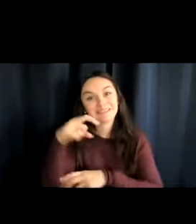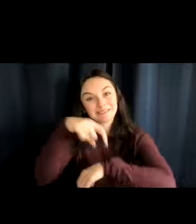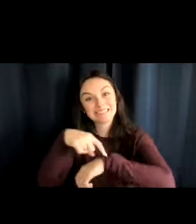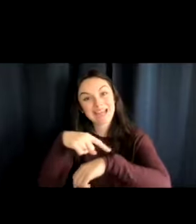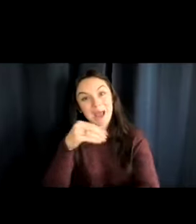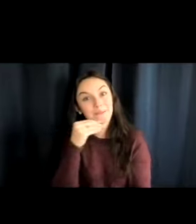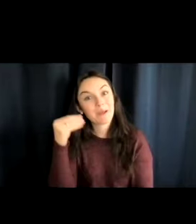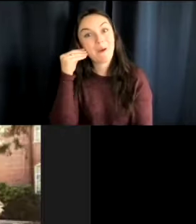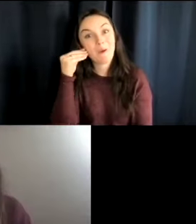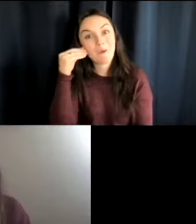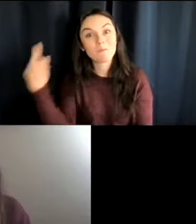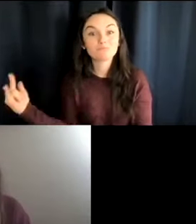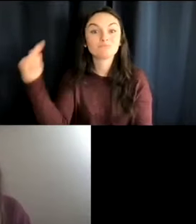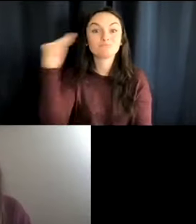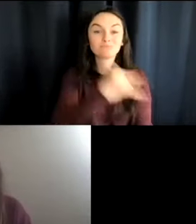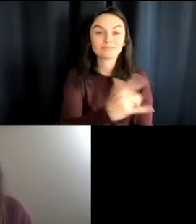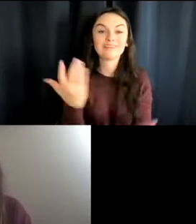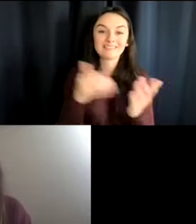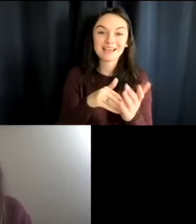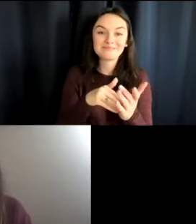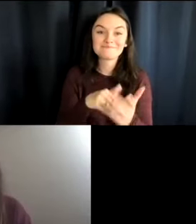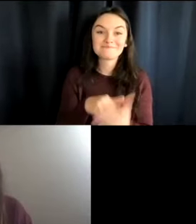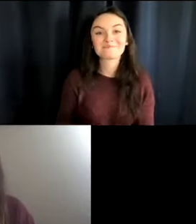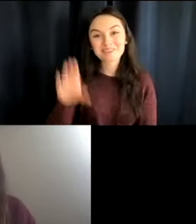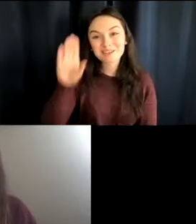go back home. Bye, airport!